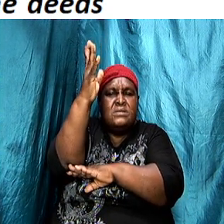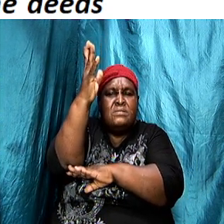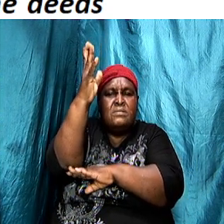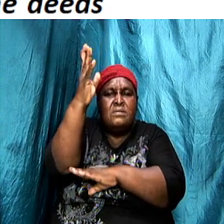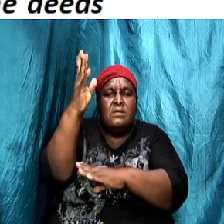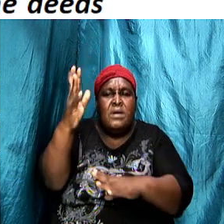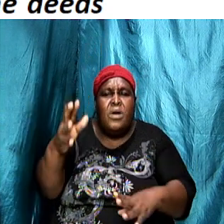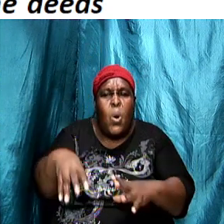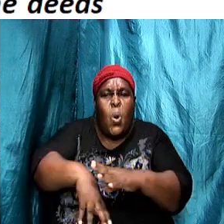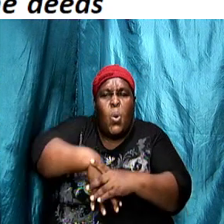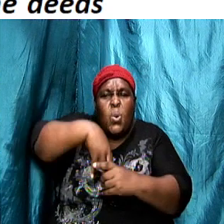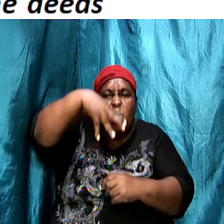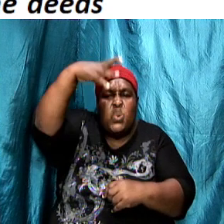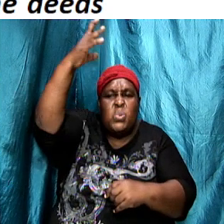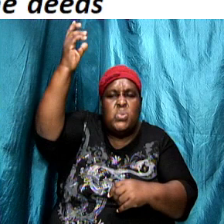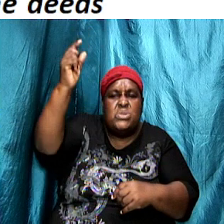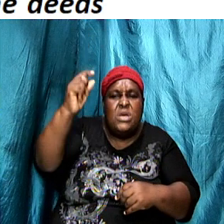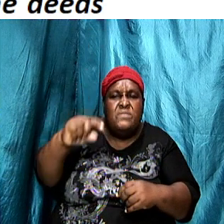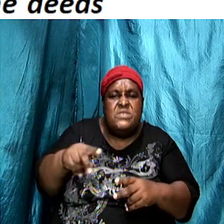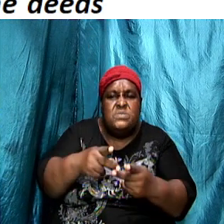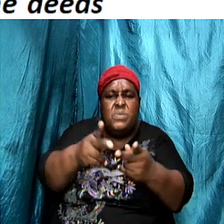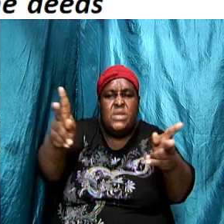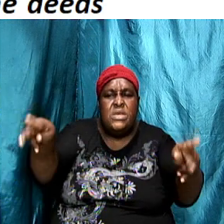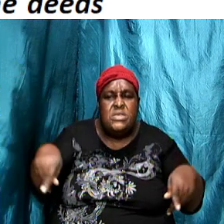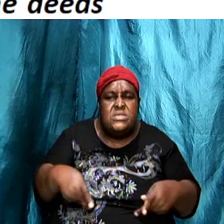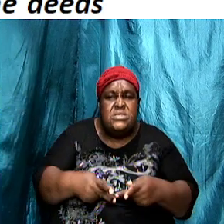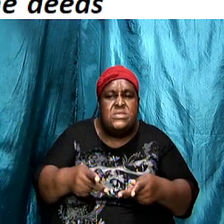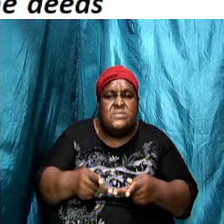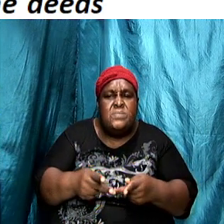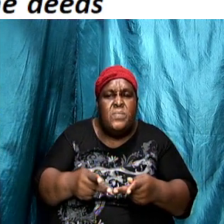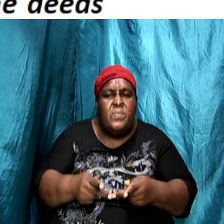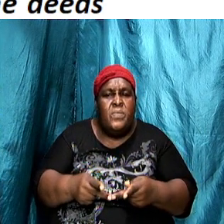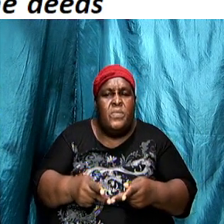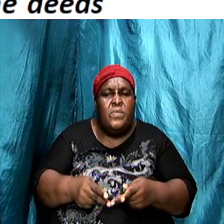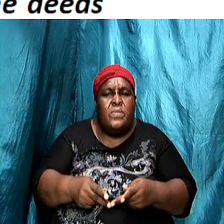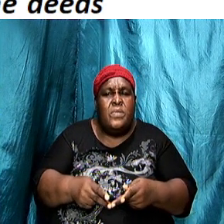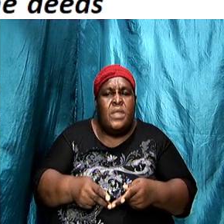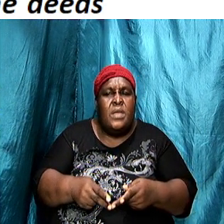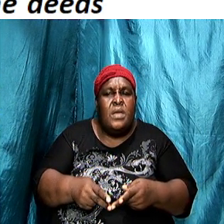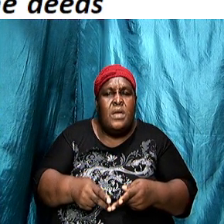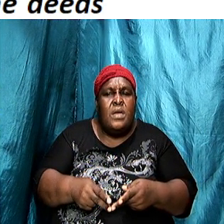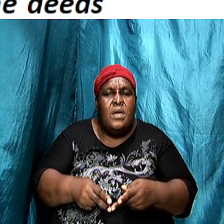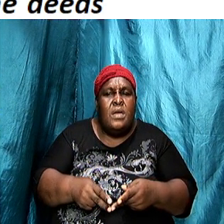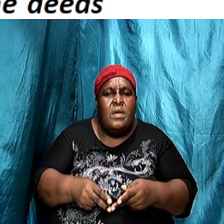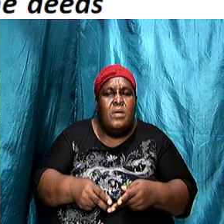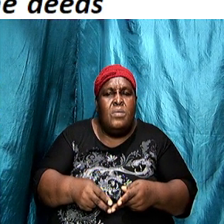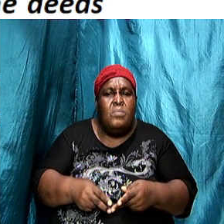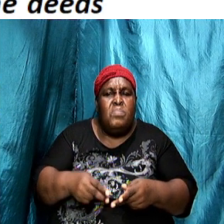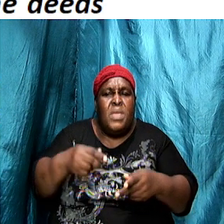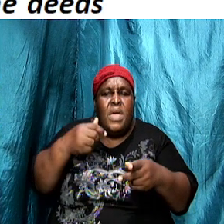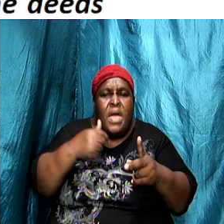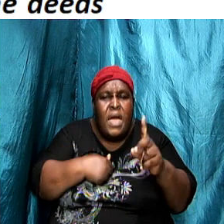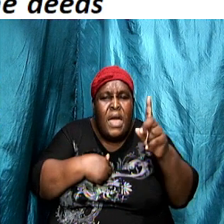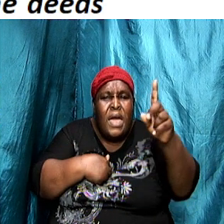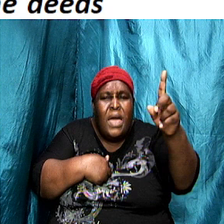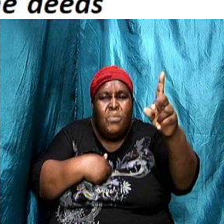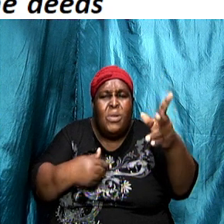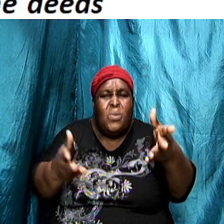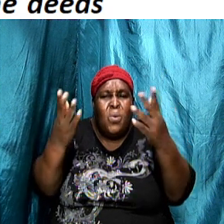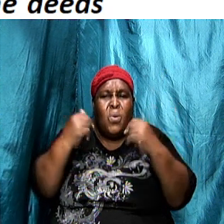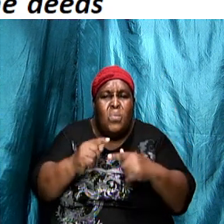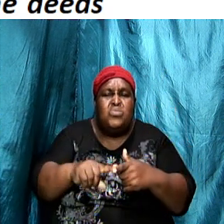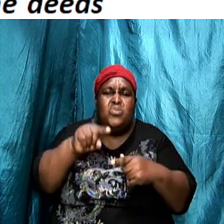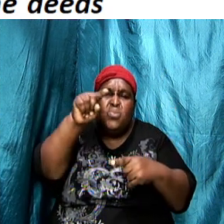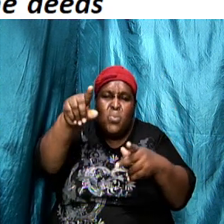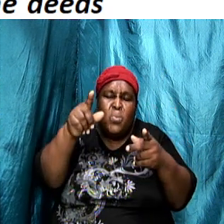and hear what I'm saying to you repent and do the first work or else I will come unto thee